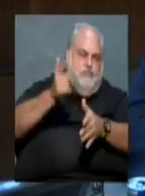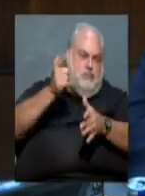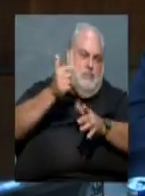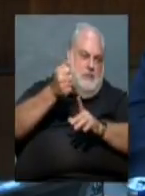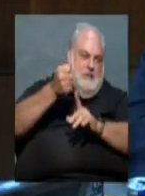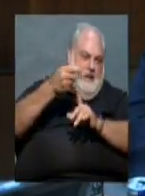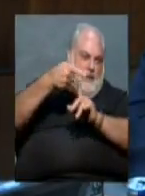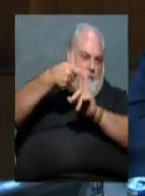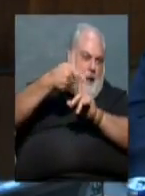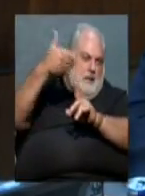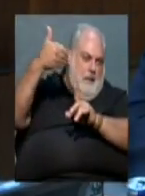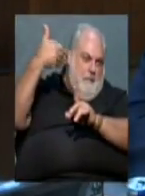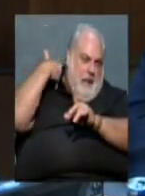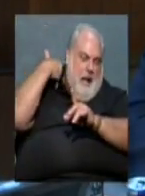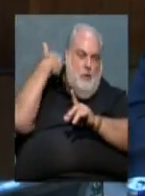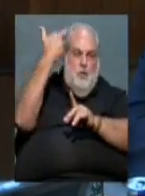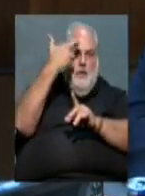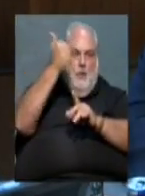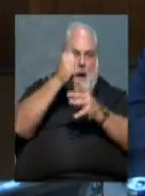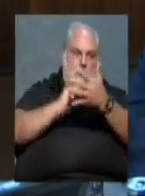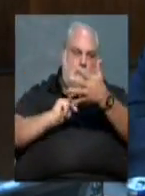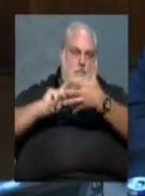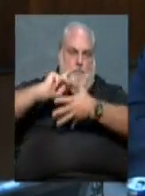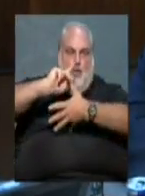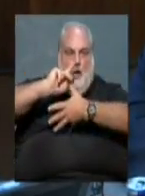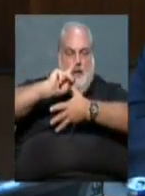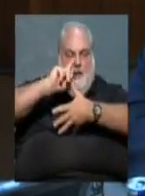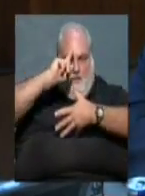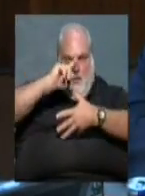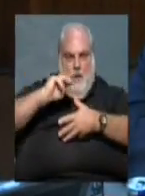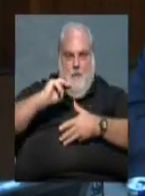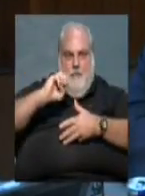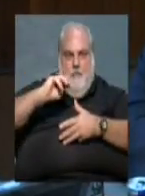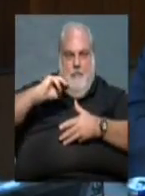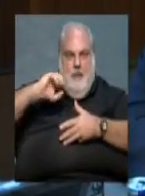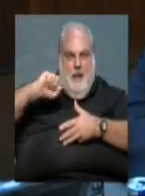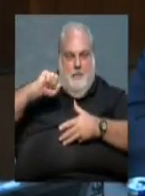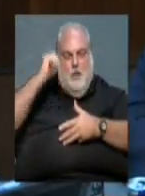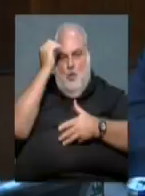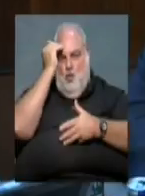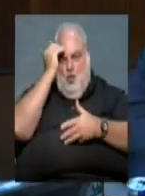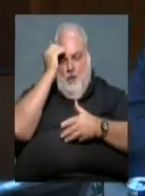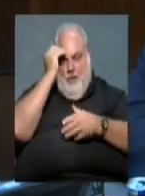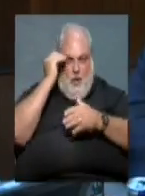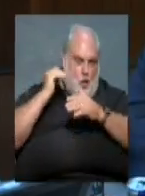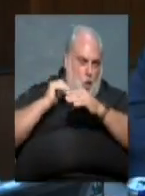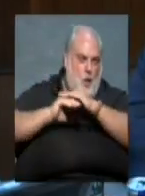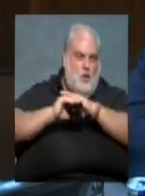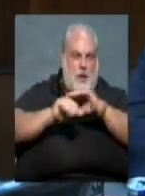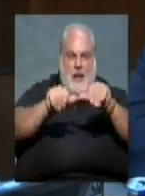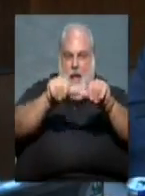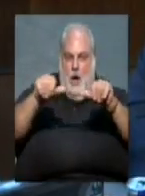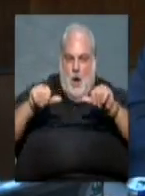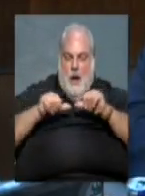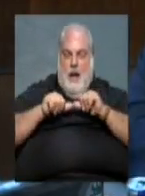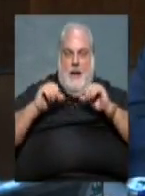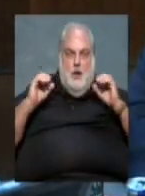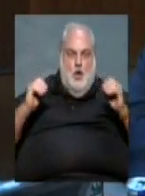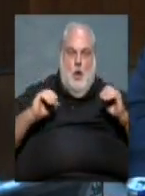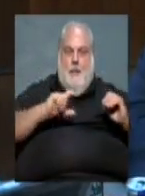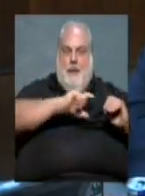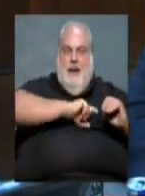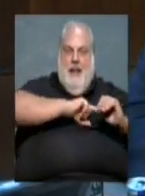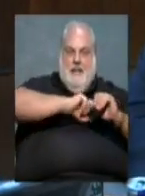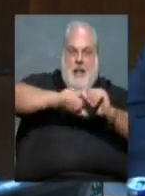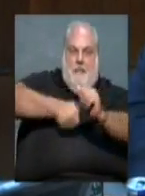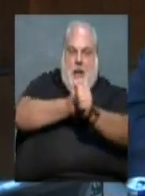ago, and it really kind of put it on the forefront that that was something that if they knew they were going into domestic disturbance where they didn't have police backup as